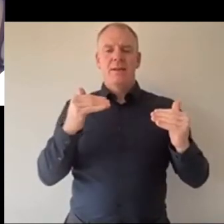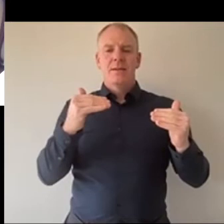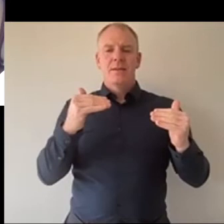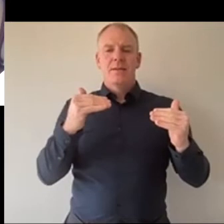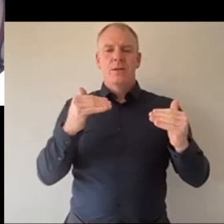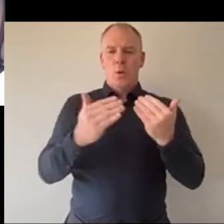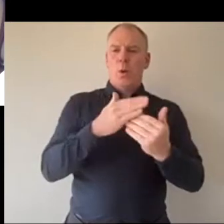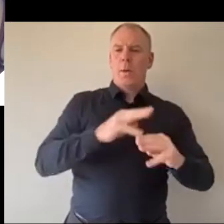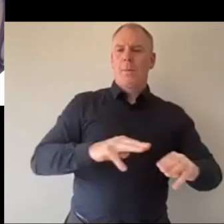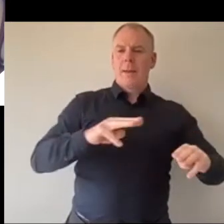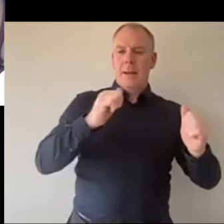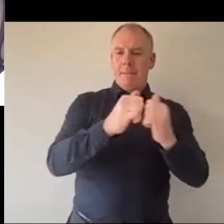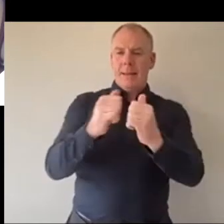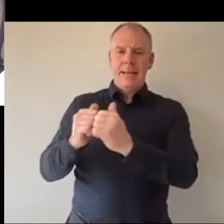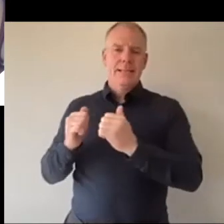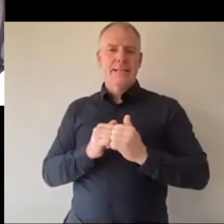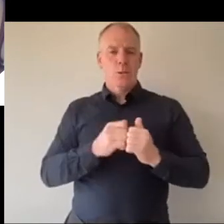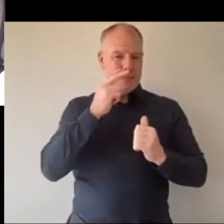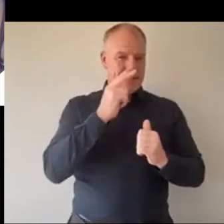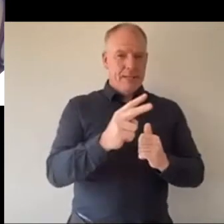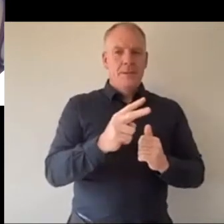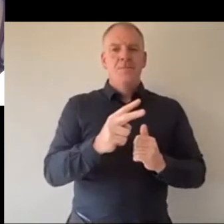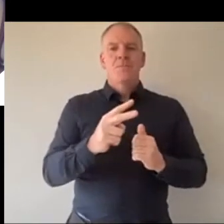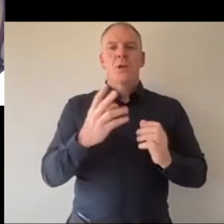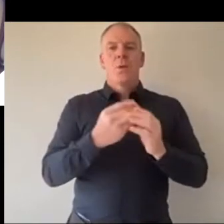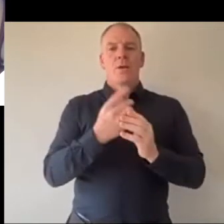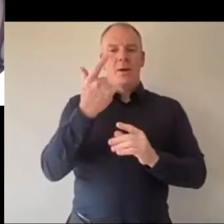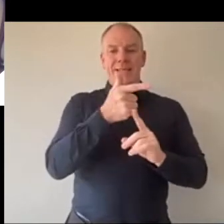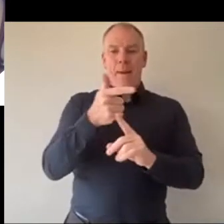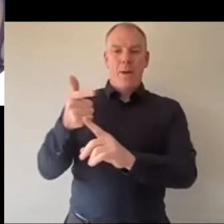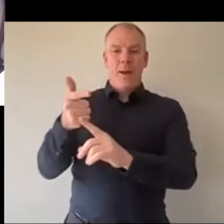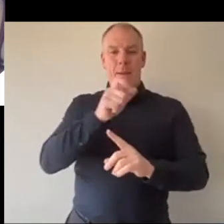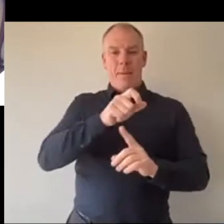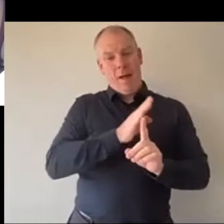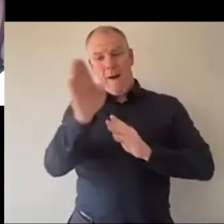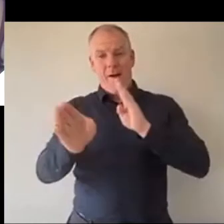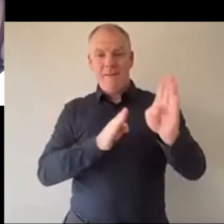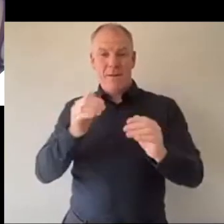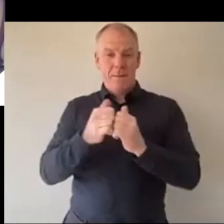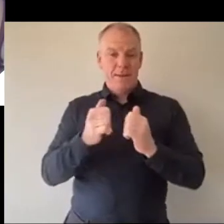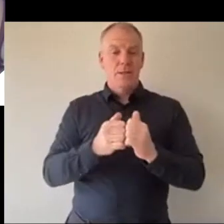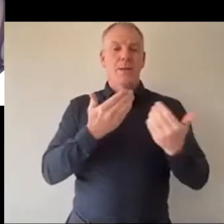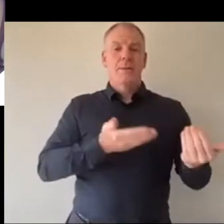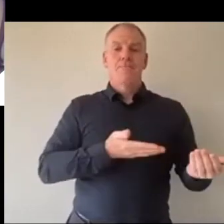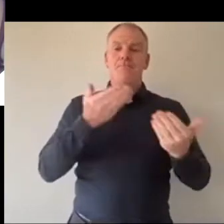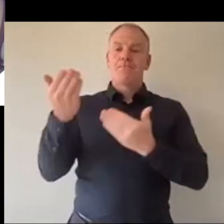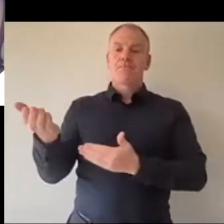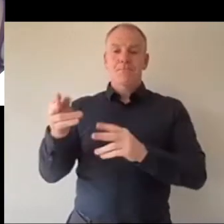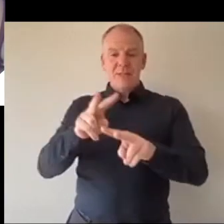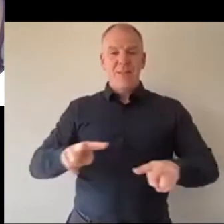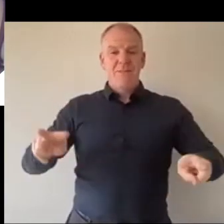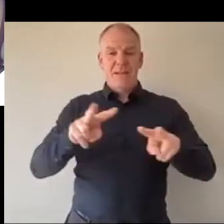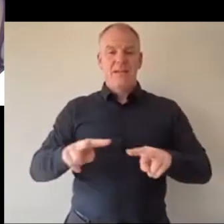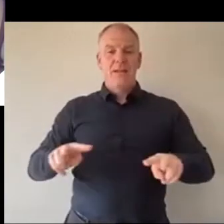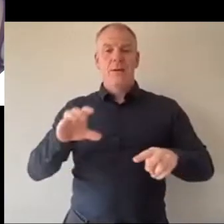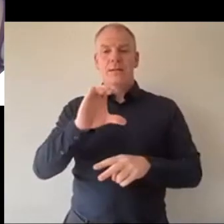young people that we met with one of our camera crews this week. So I'm going to move to the video of